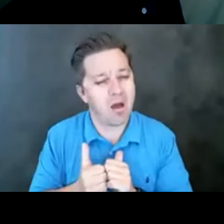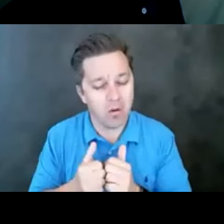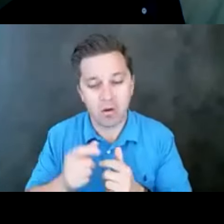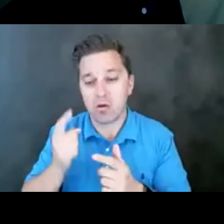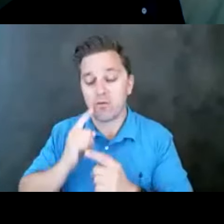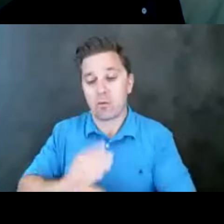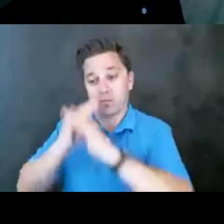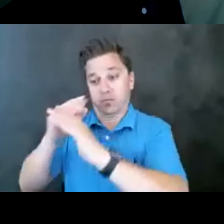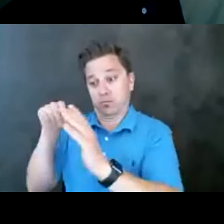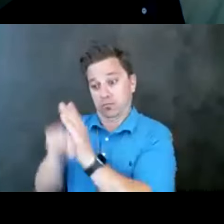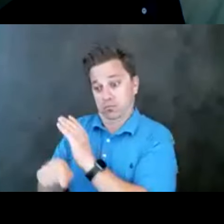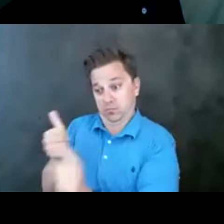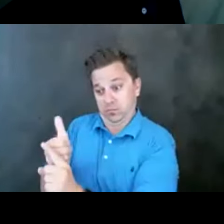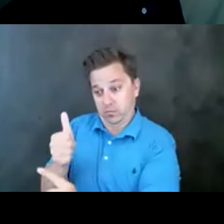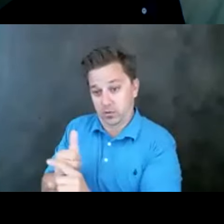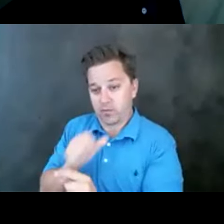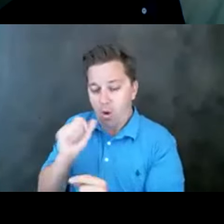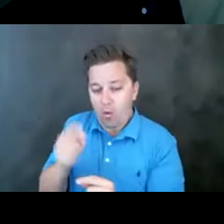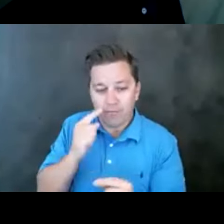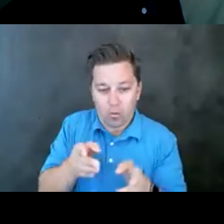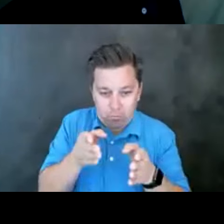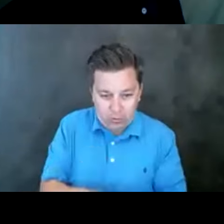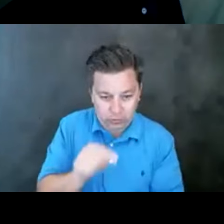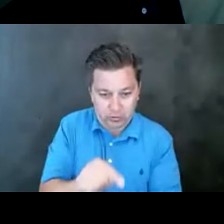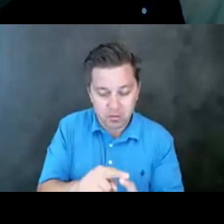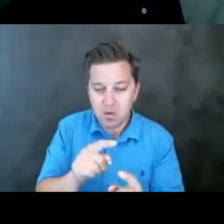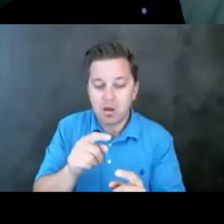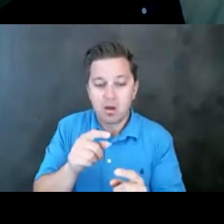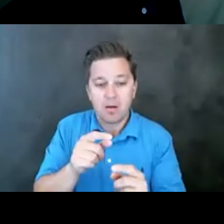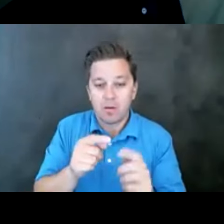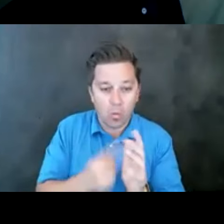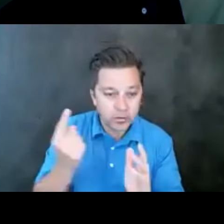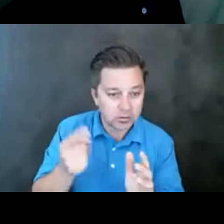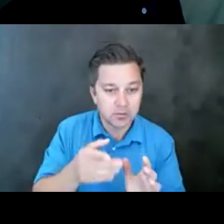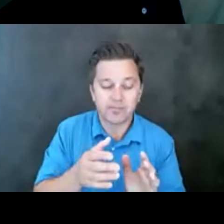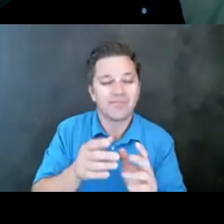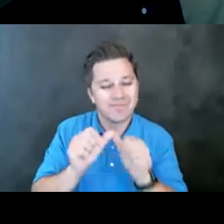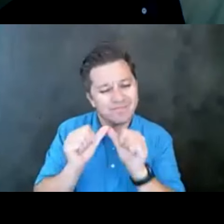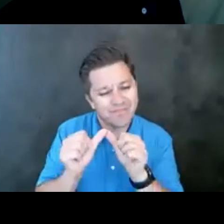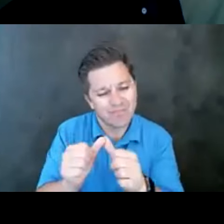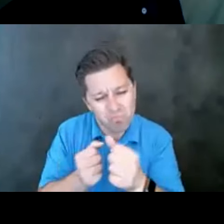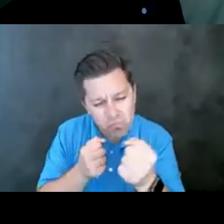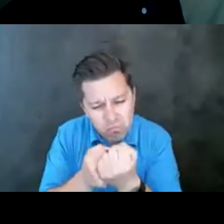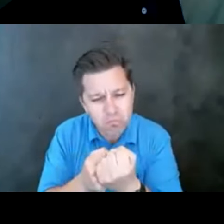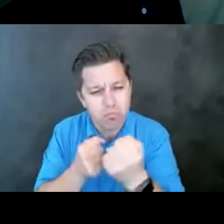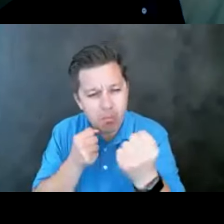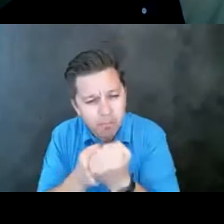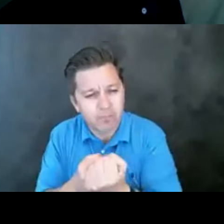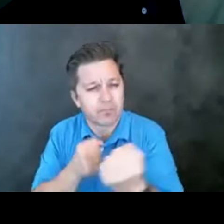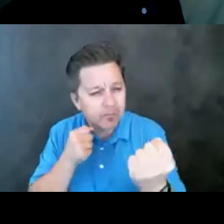it's not just proper care for the individual event, right? It's that ongoing proper support and ongoing care.